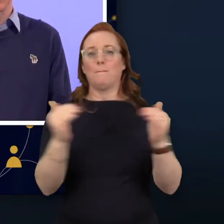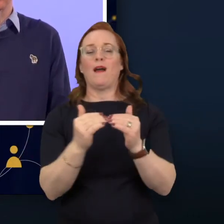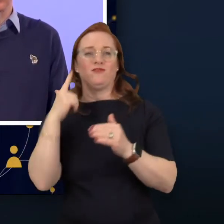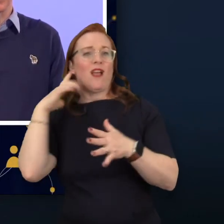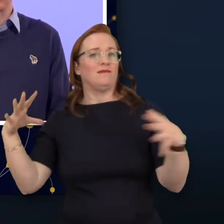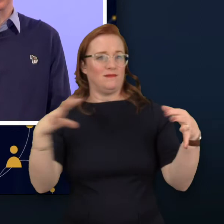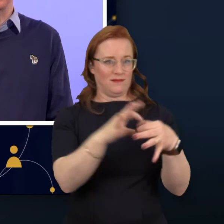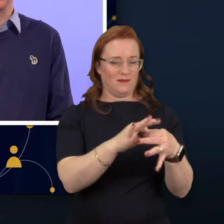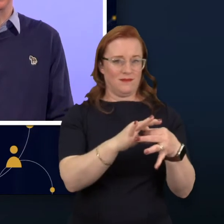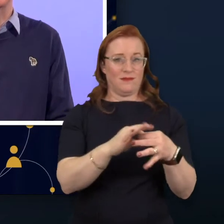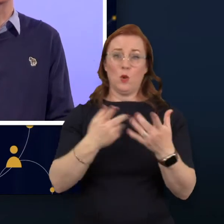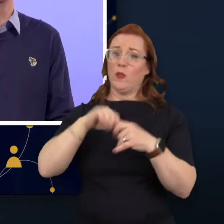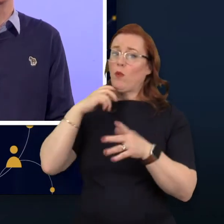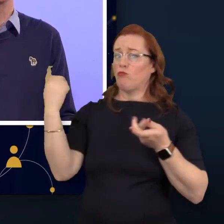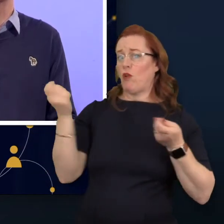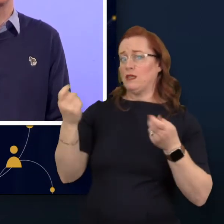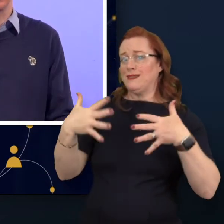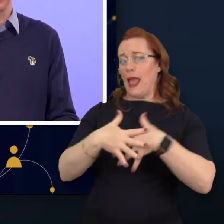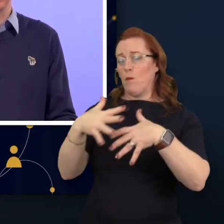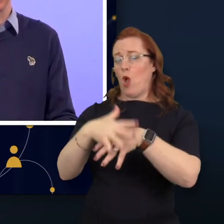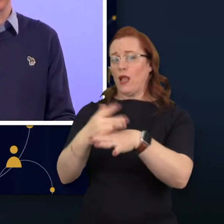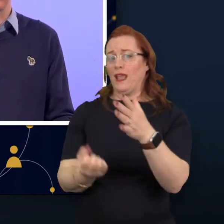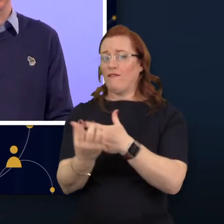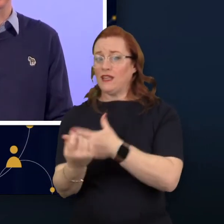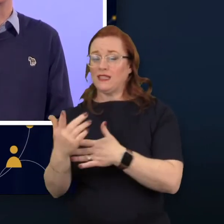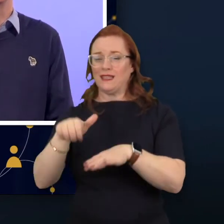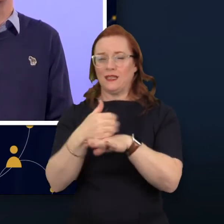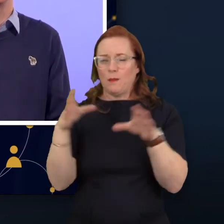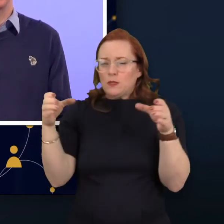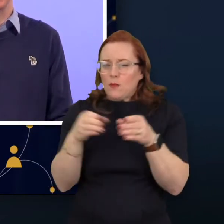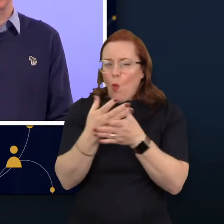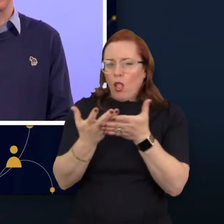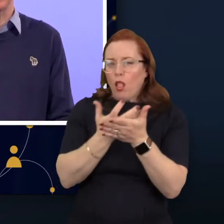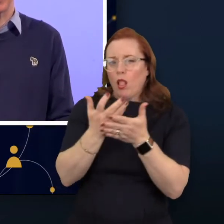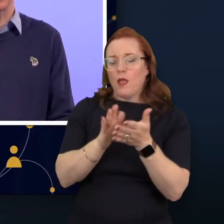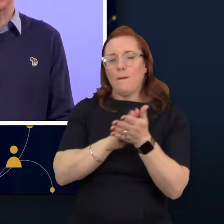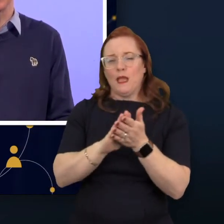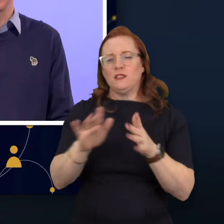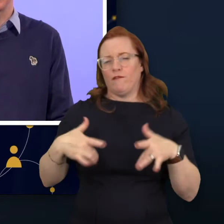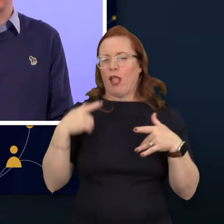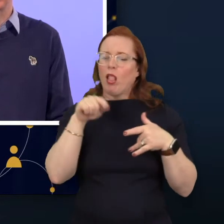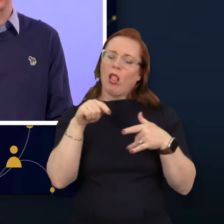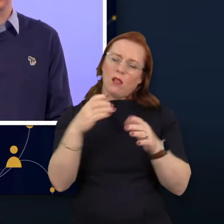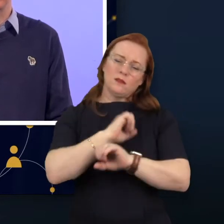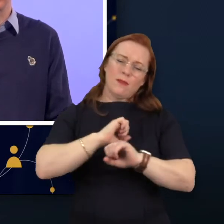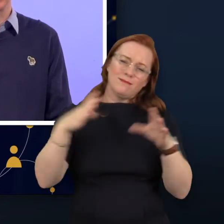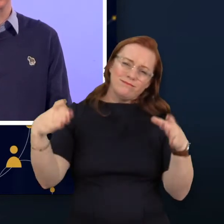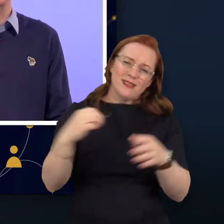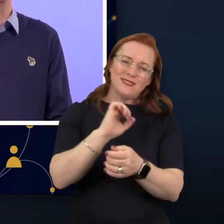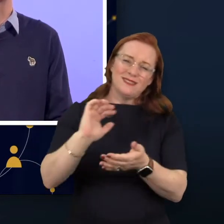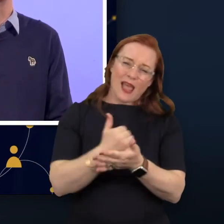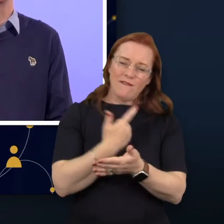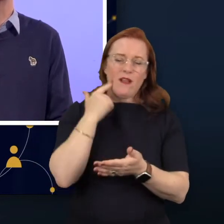To run networking events and small intimate gatherings, providing a safe space in which to build